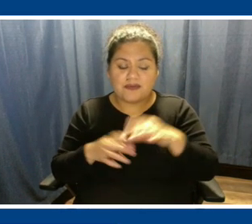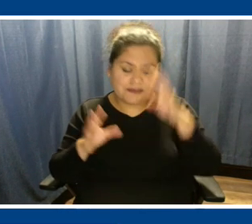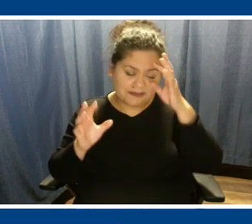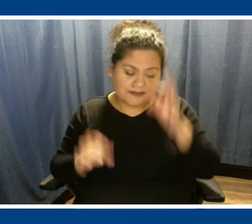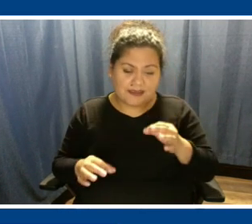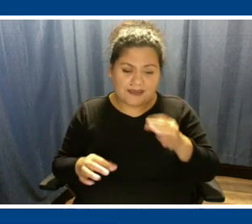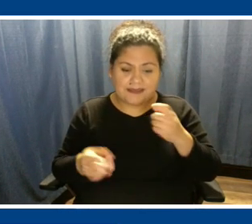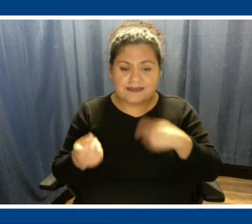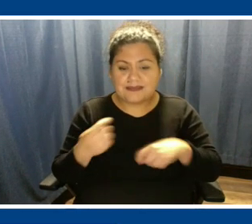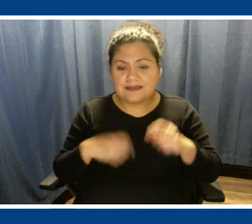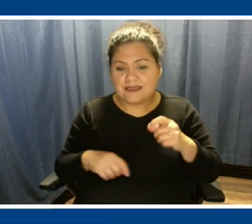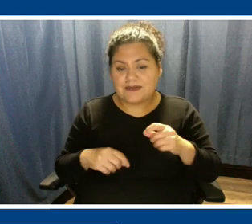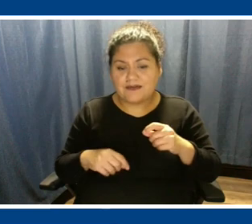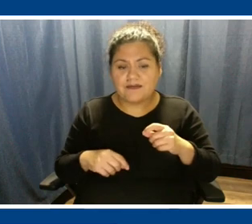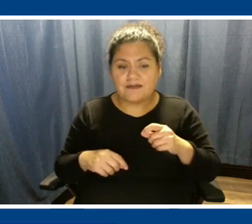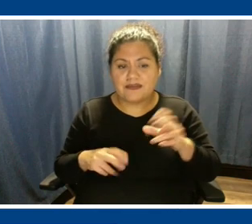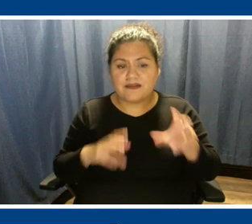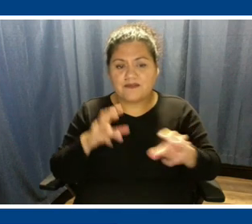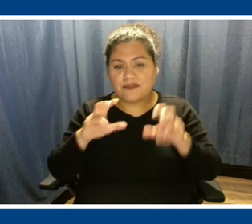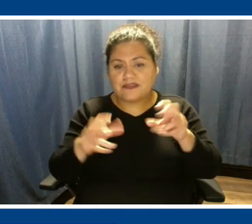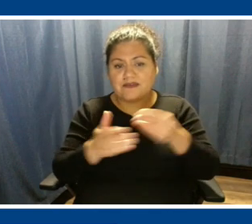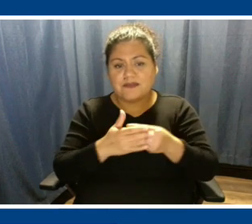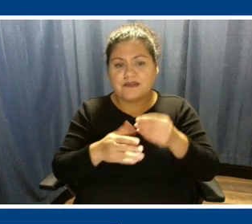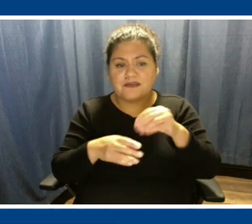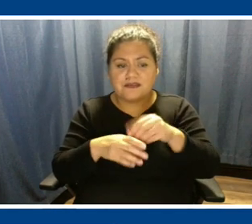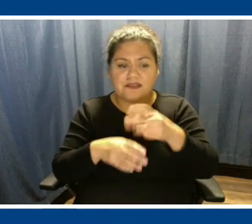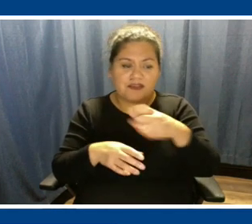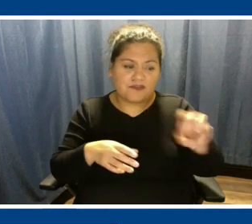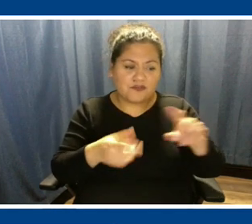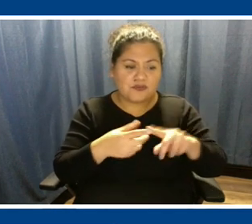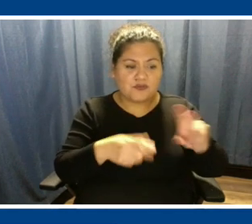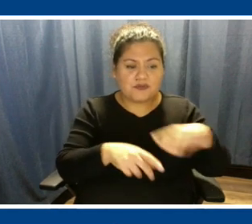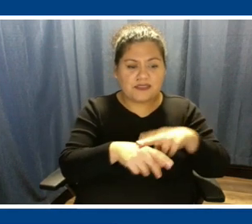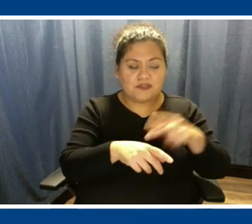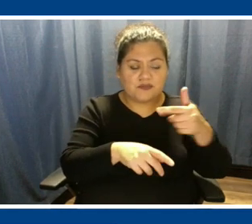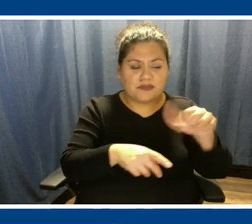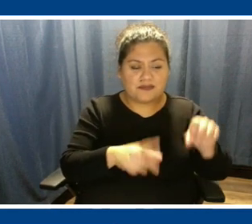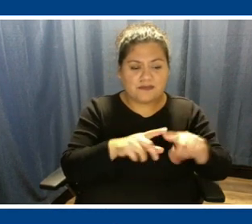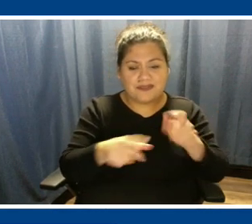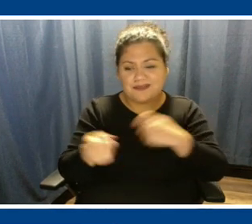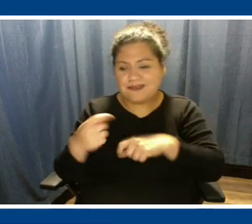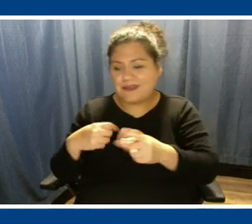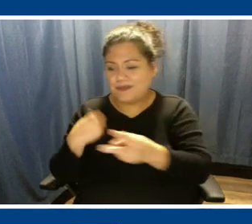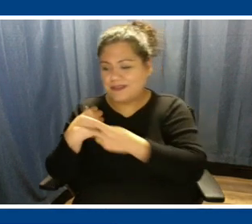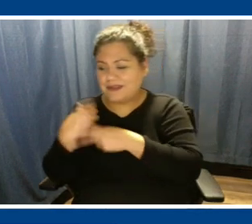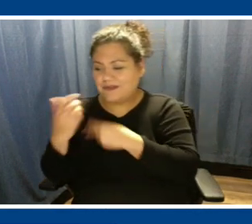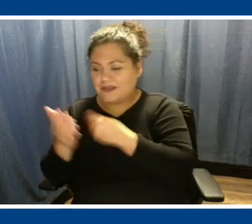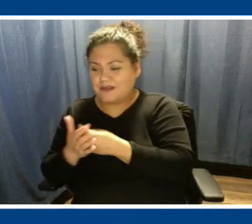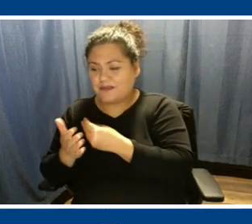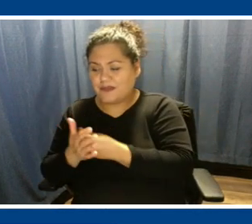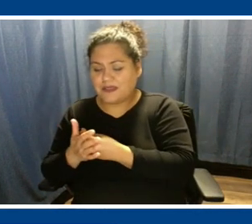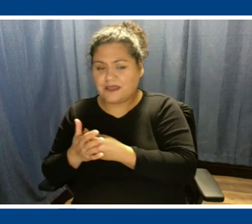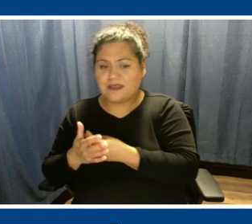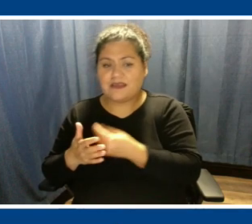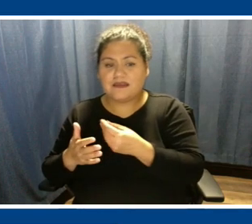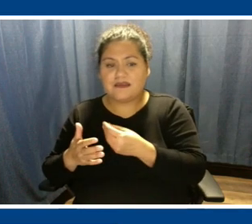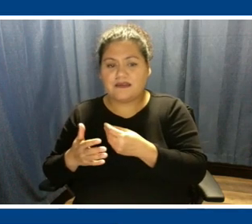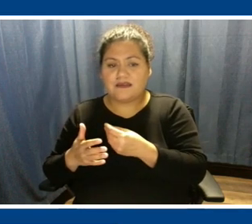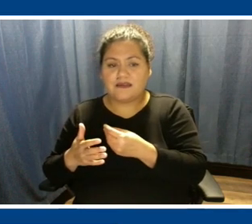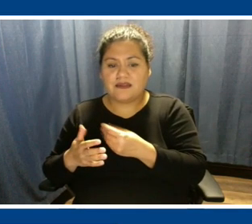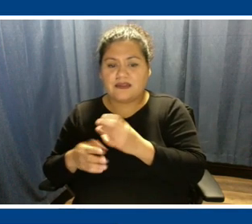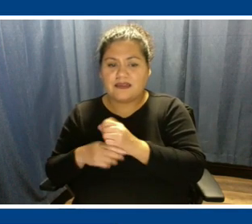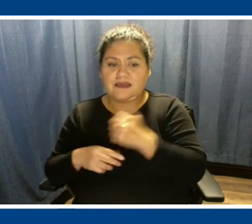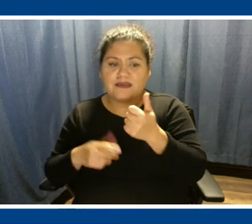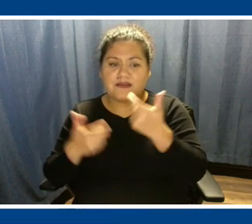of investing the money in the conversion to natural gas, can we just save the money and get into another larger